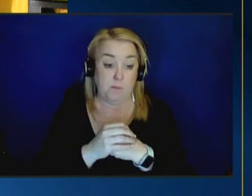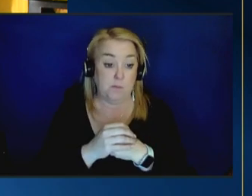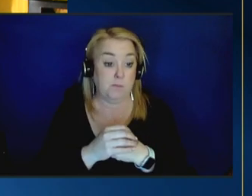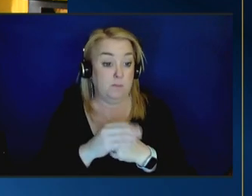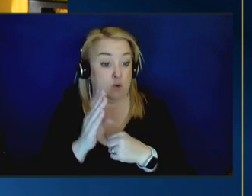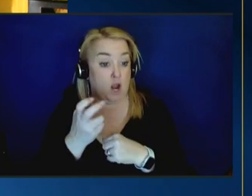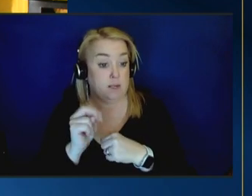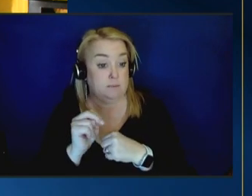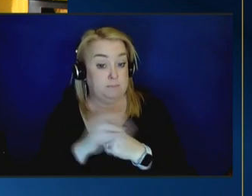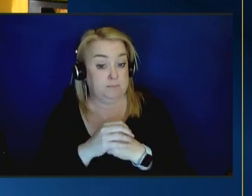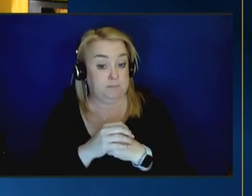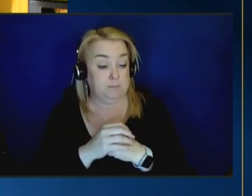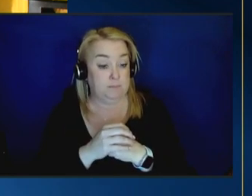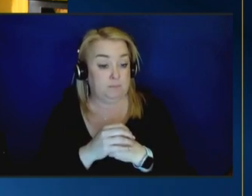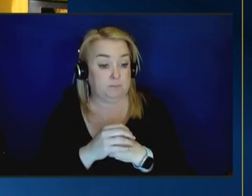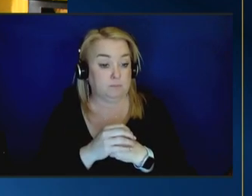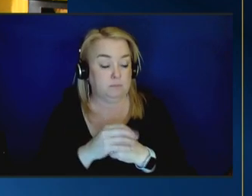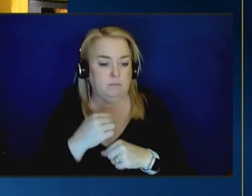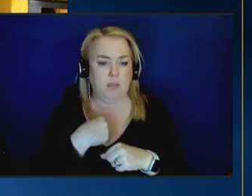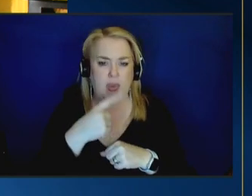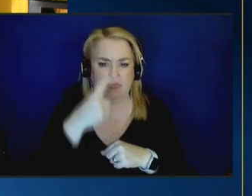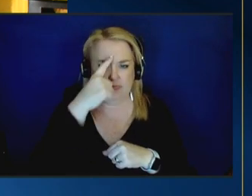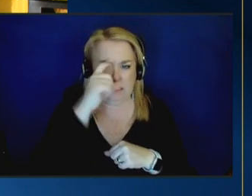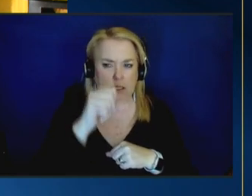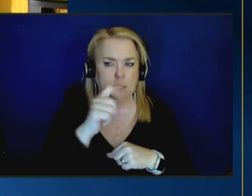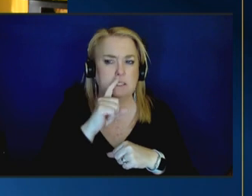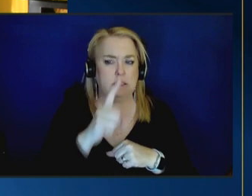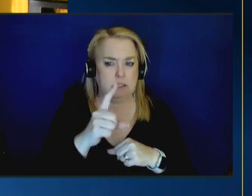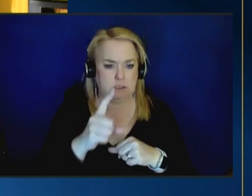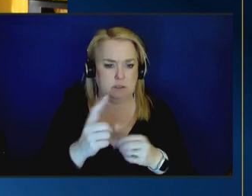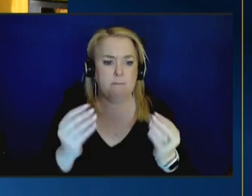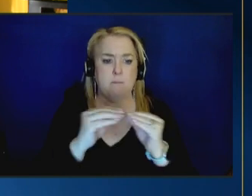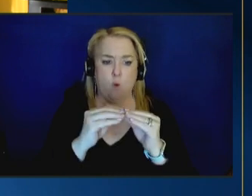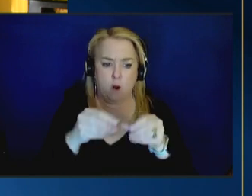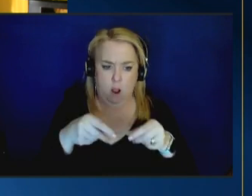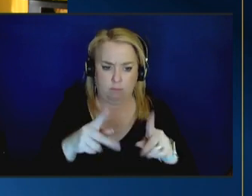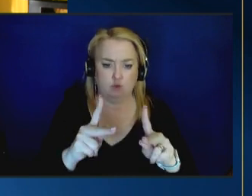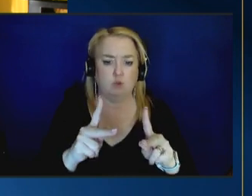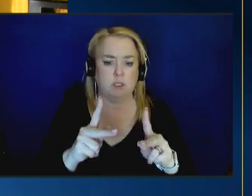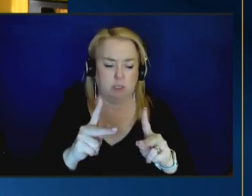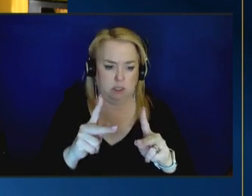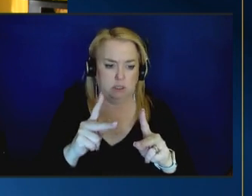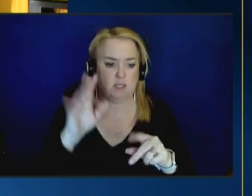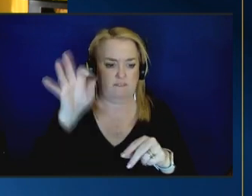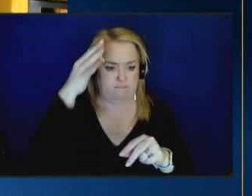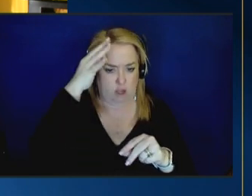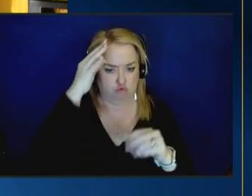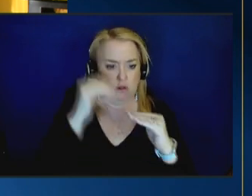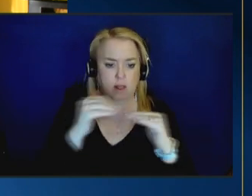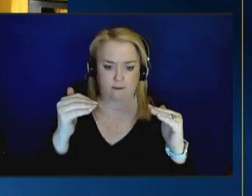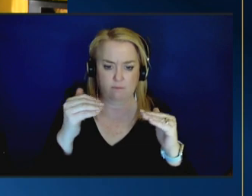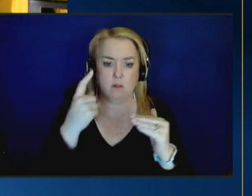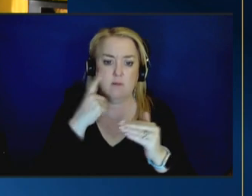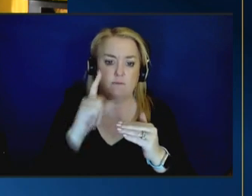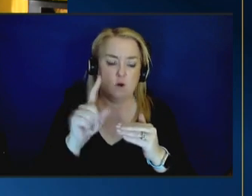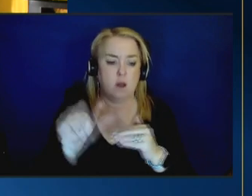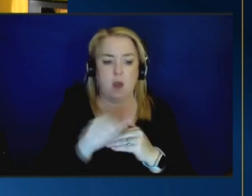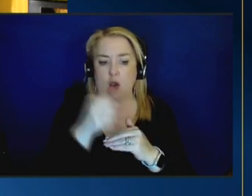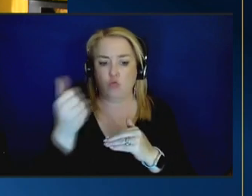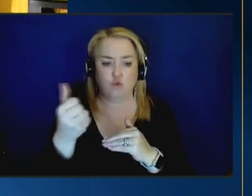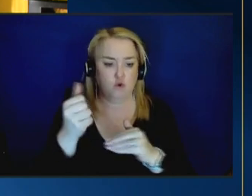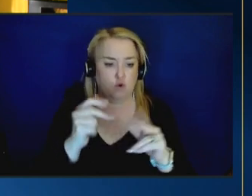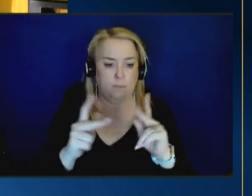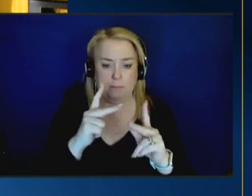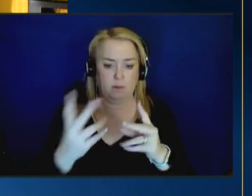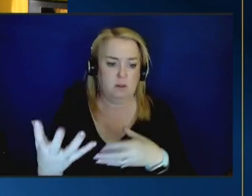brian i i think that there's uh still an opportunity um at the federal level to bring some of the other other players to the table